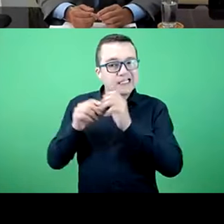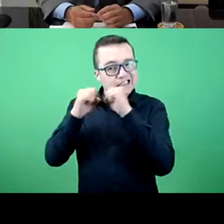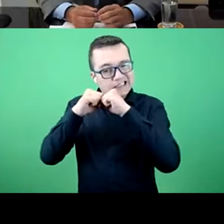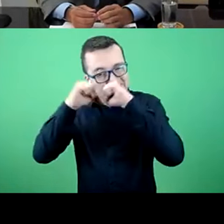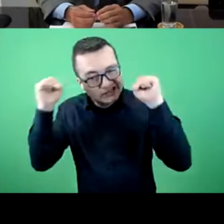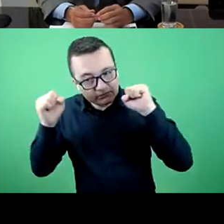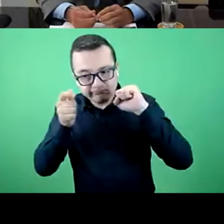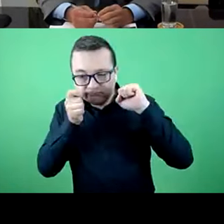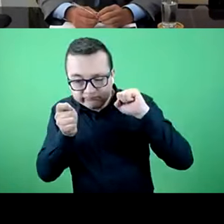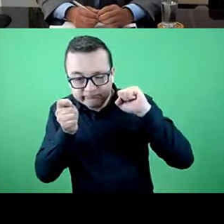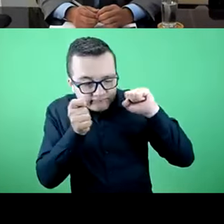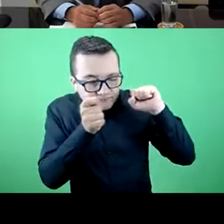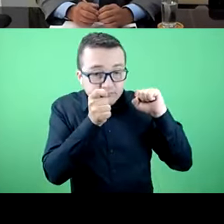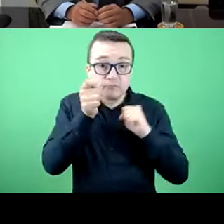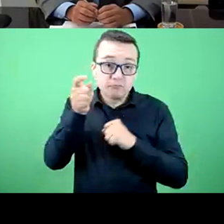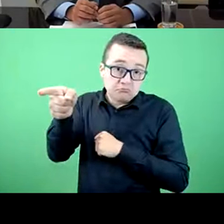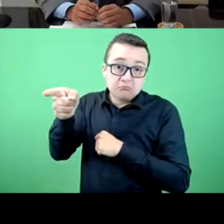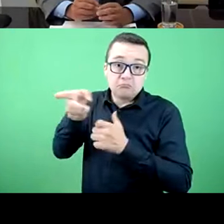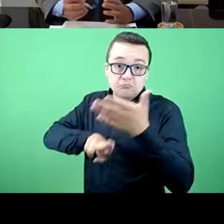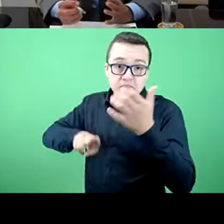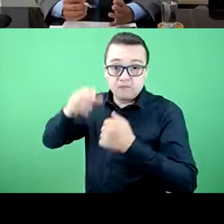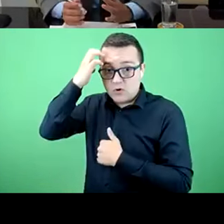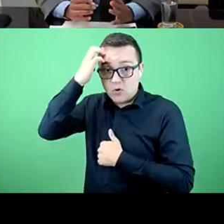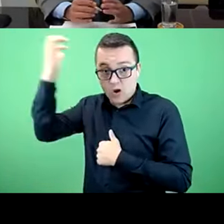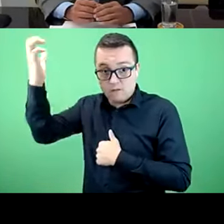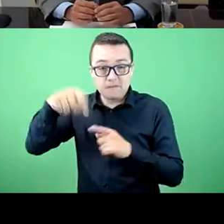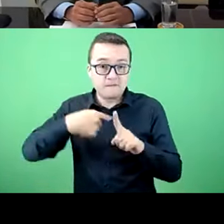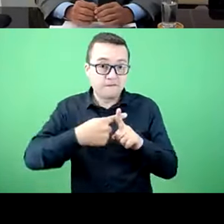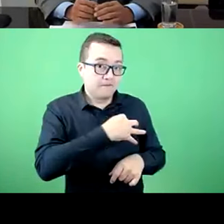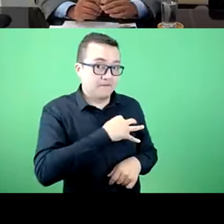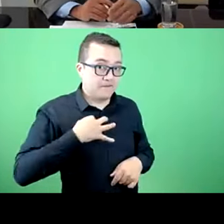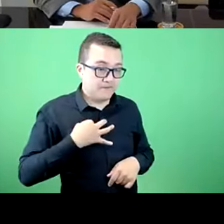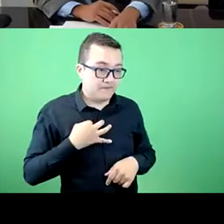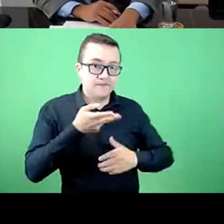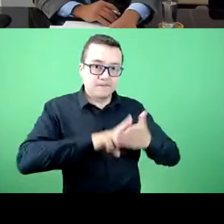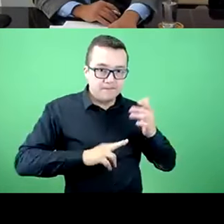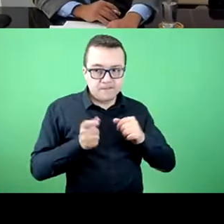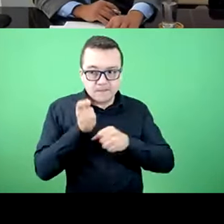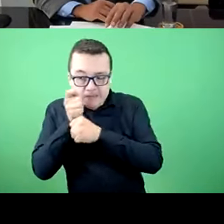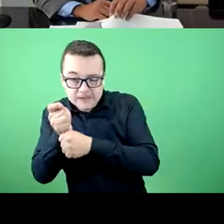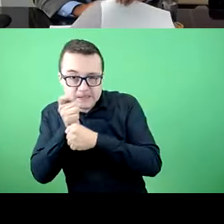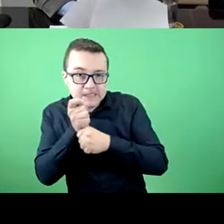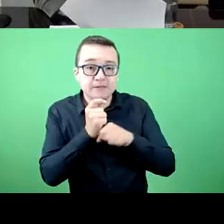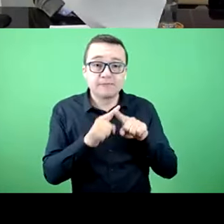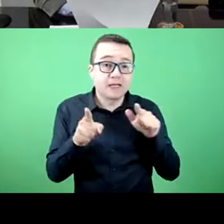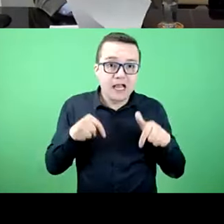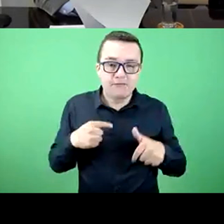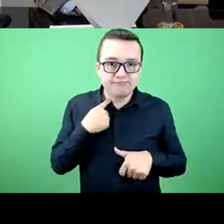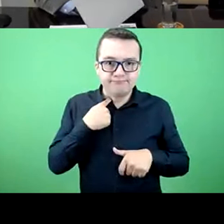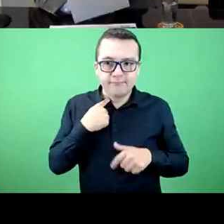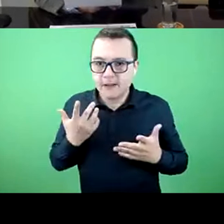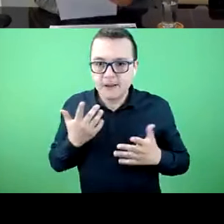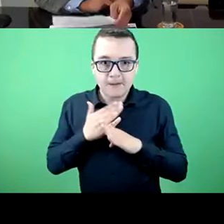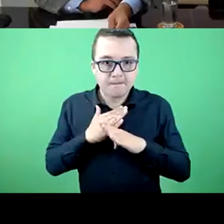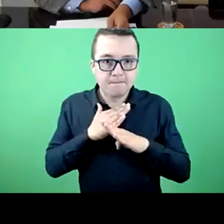oversee the public providers and health providers. Intervene, is kind of difficult today